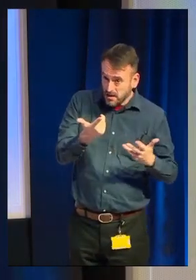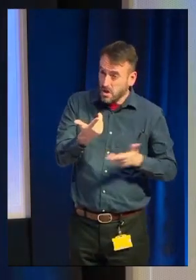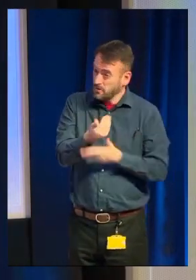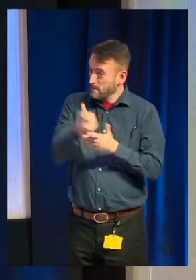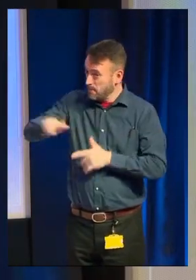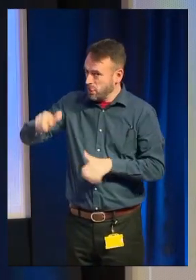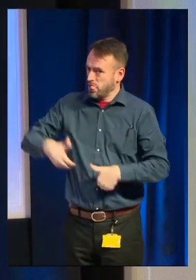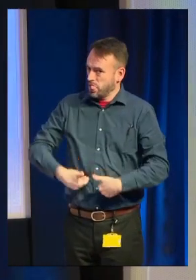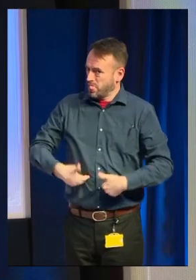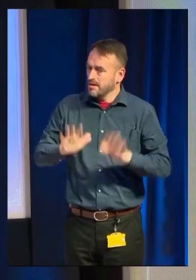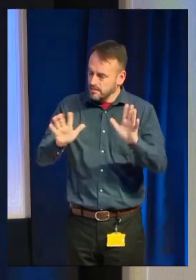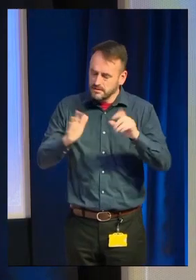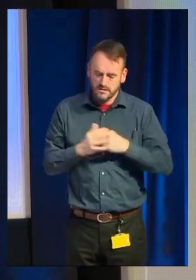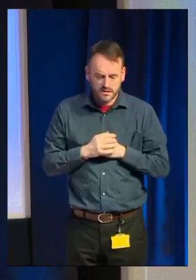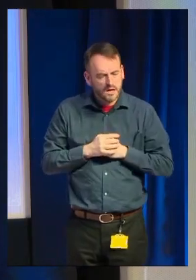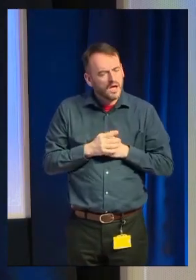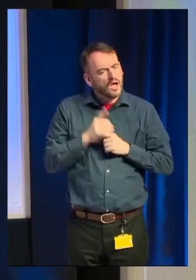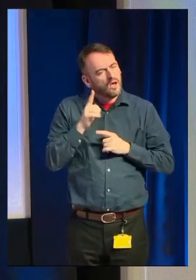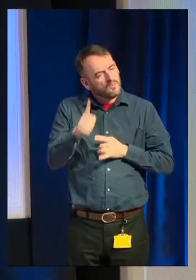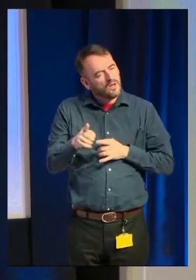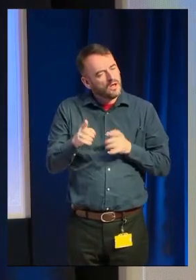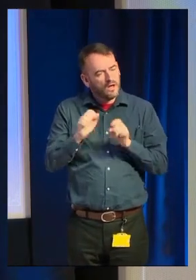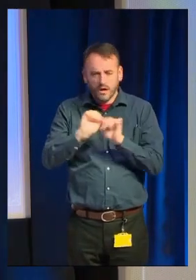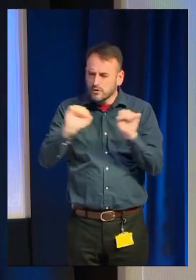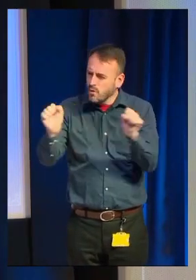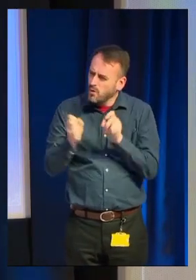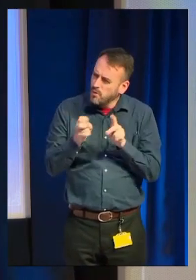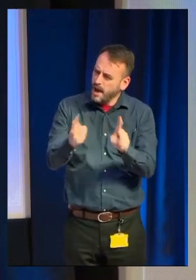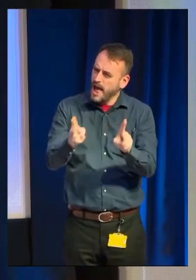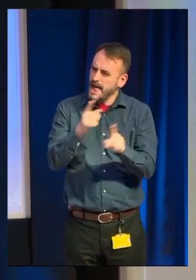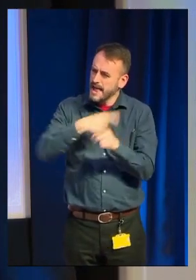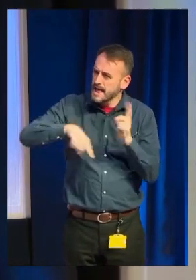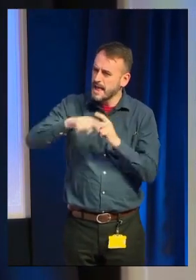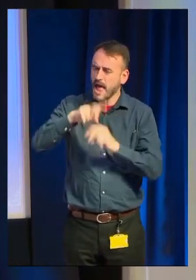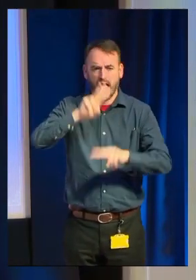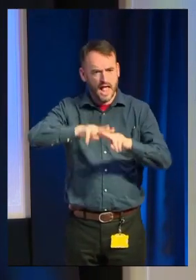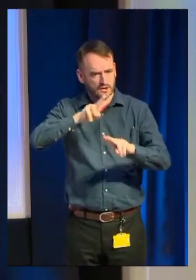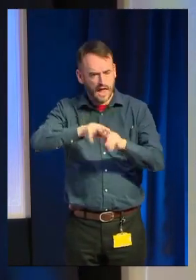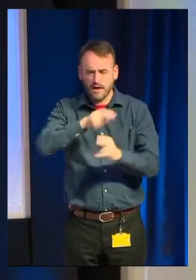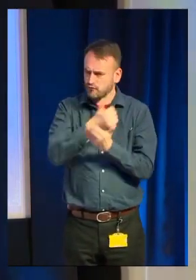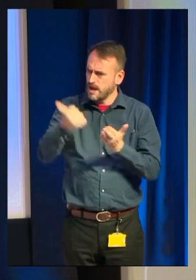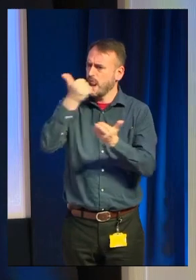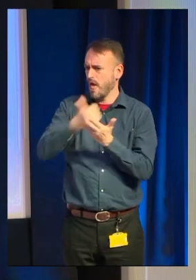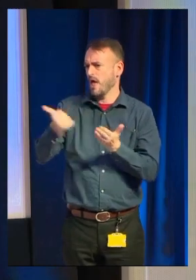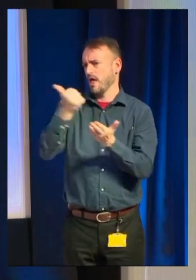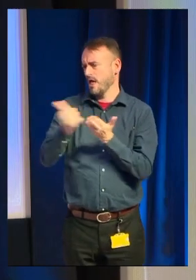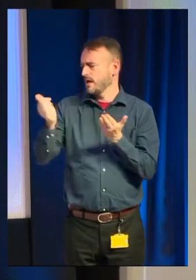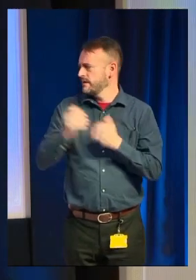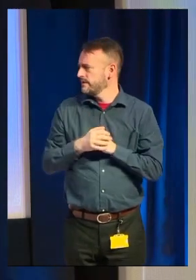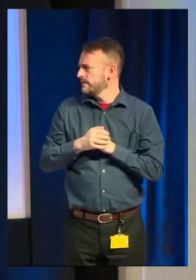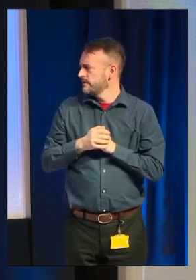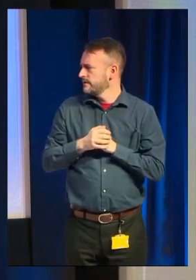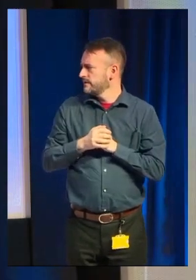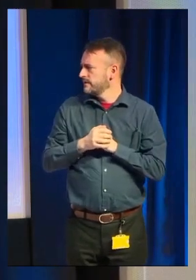But you need to find one that you're comfortable with, that you will be happy to use regularly. There's no point setting up a